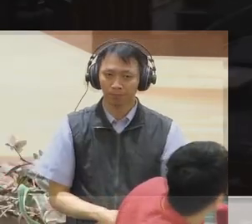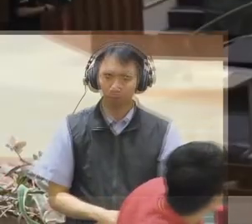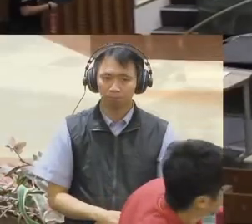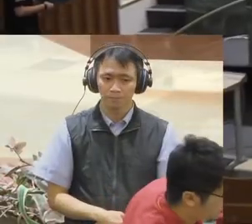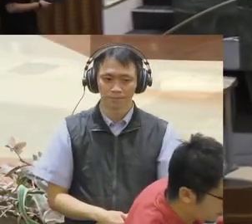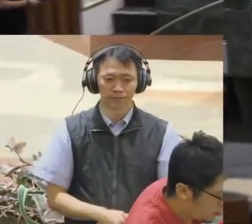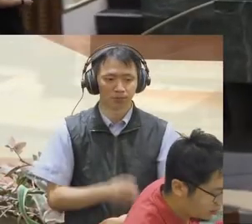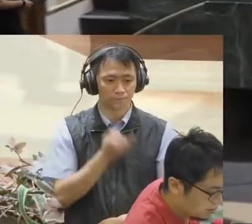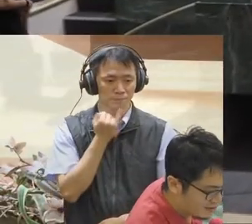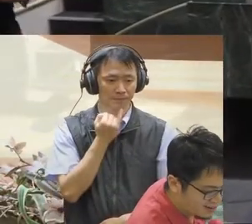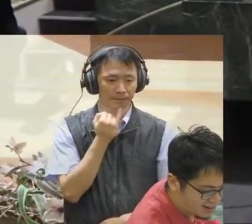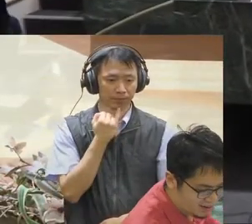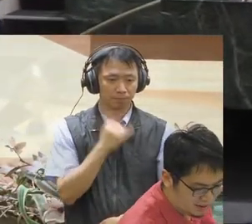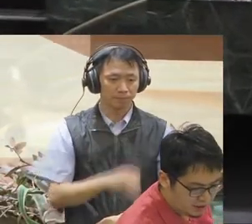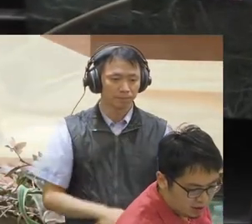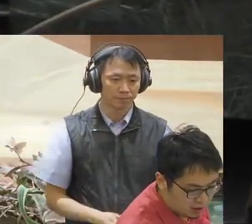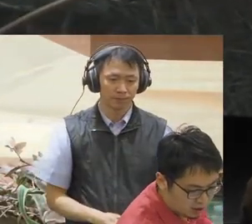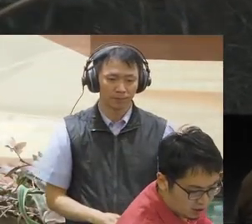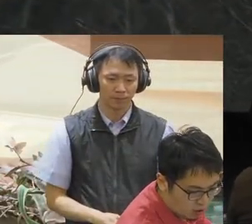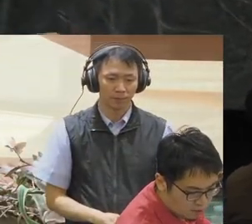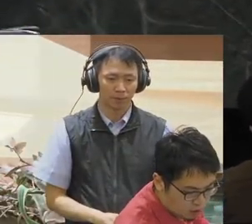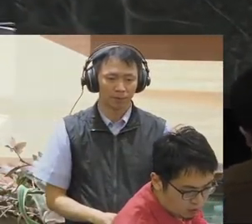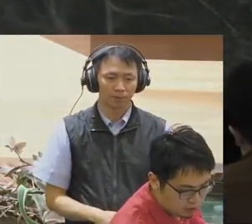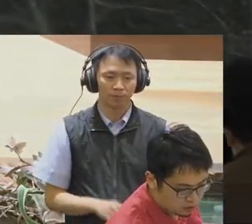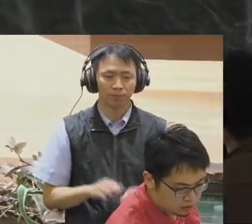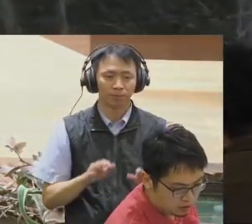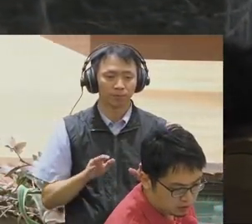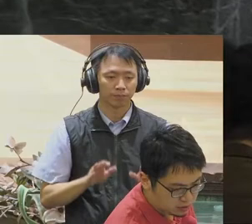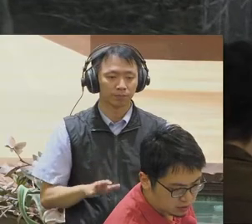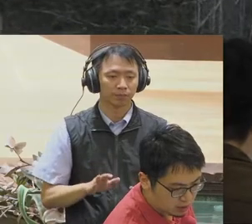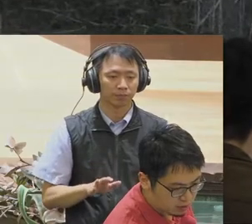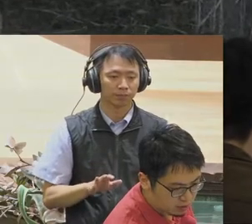Hi there, yes, I can hear you. Hi, we have one question on Slido.